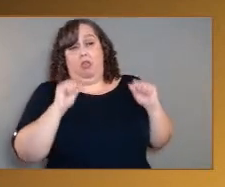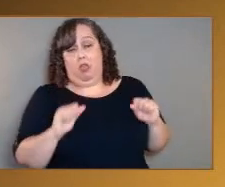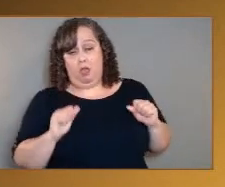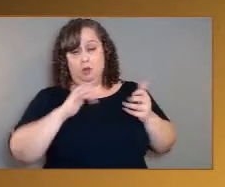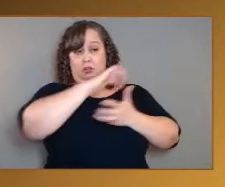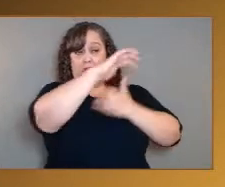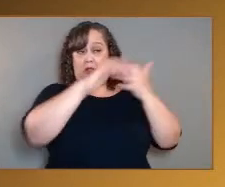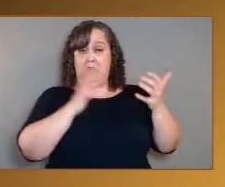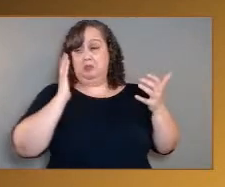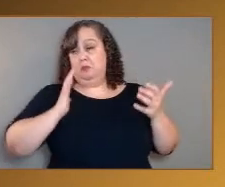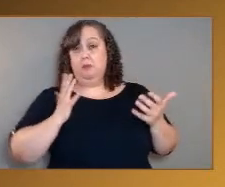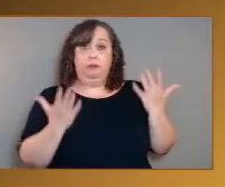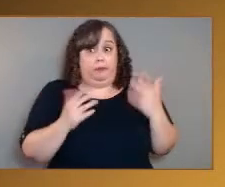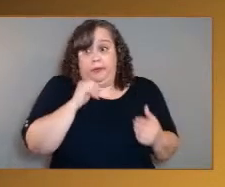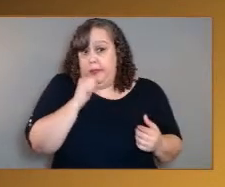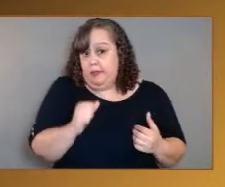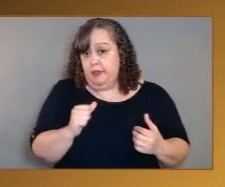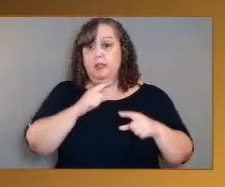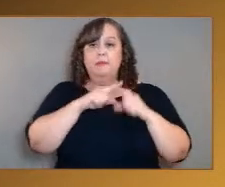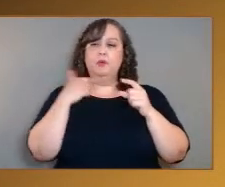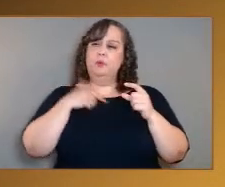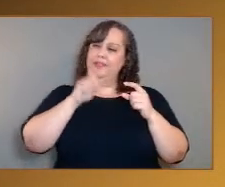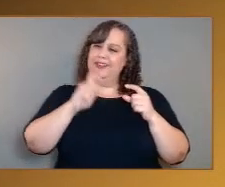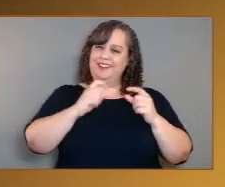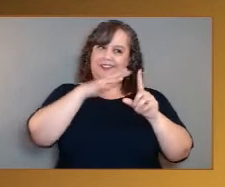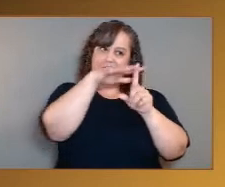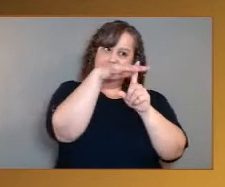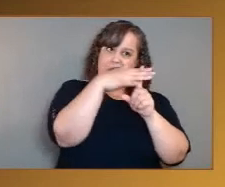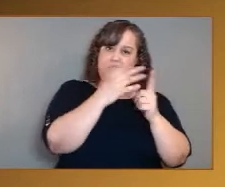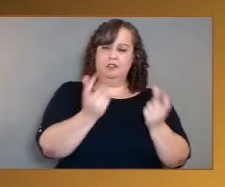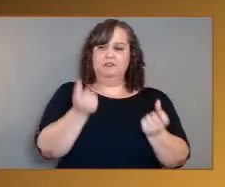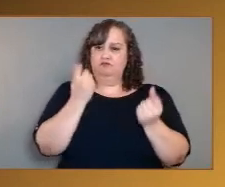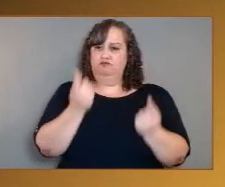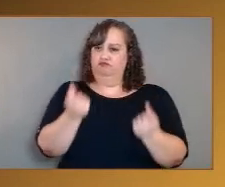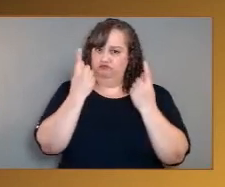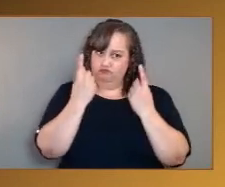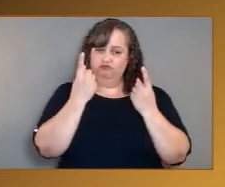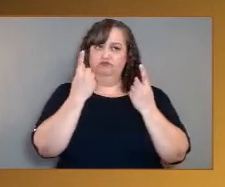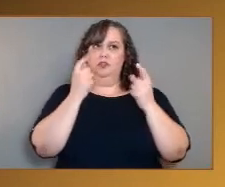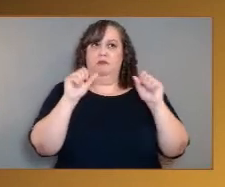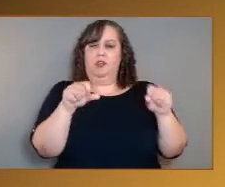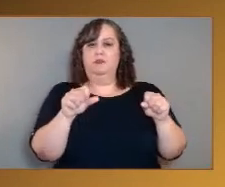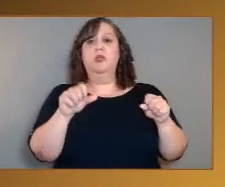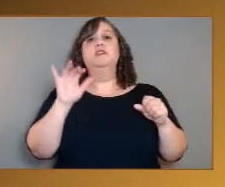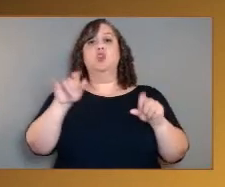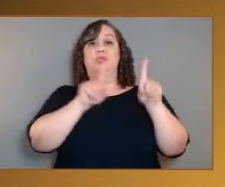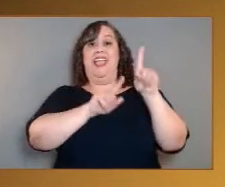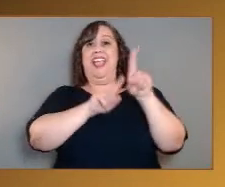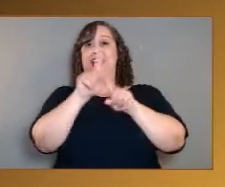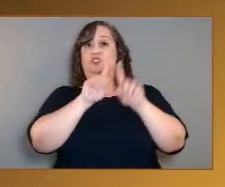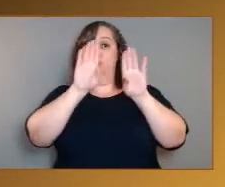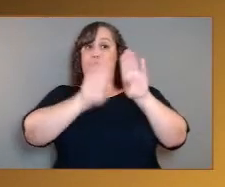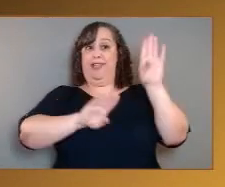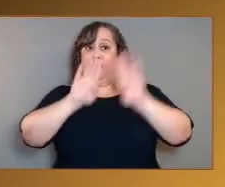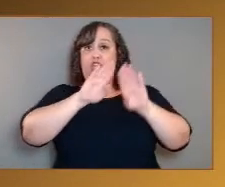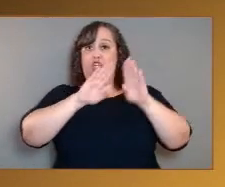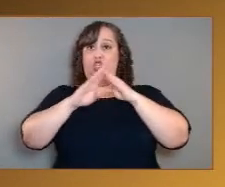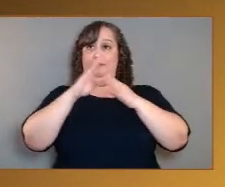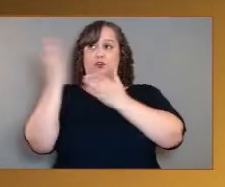context to understand that possibility. That's how the astrobiology community has recommended we work. And that's what we're going to do with DaVinci Plus.